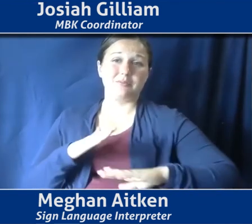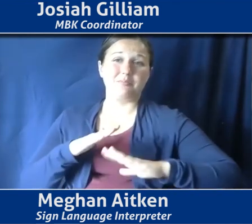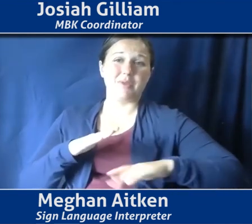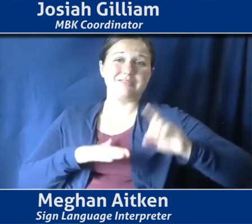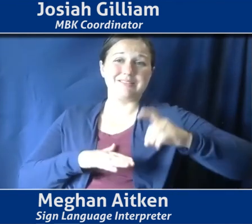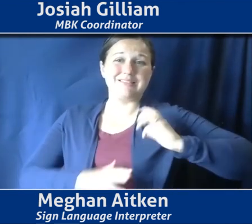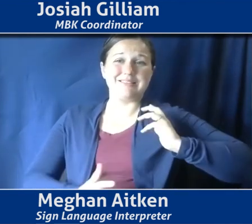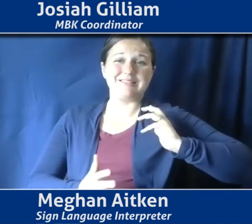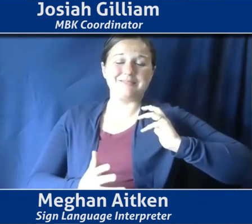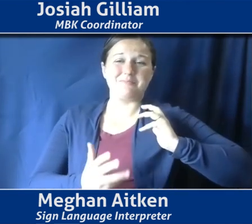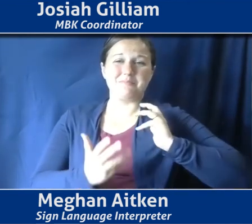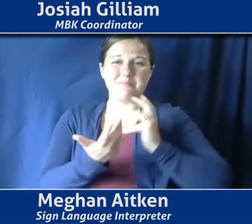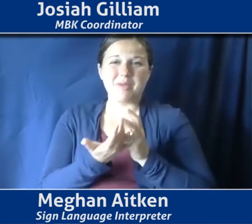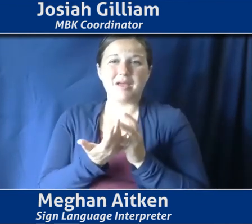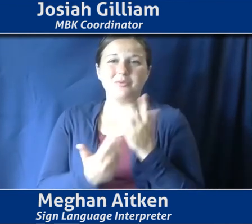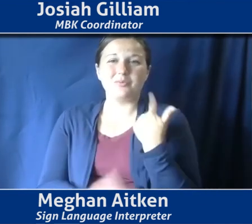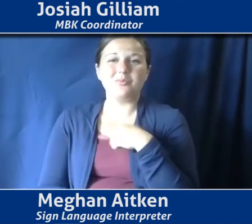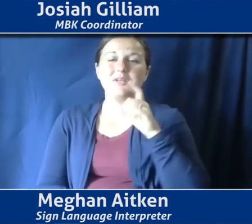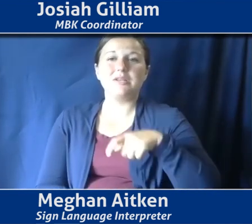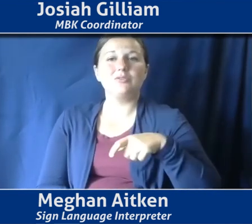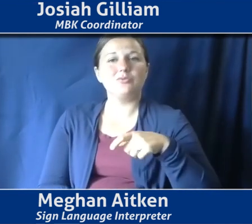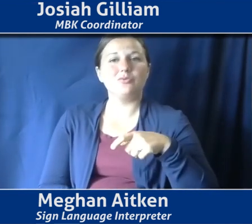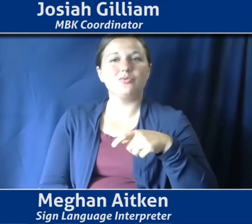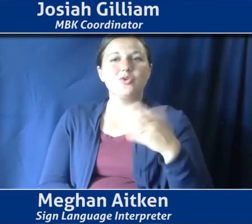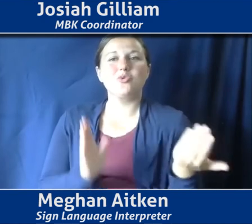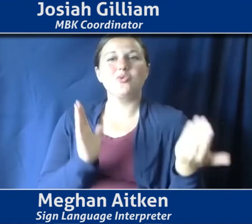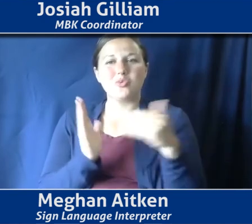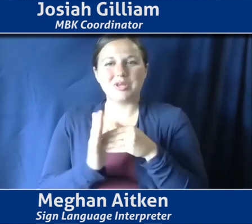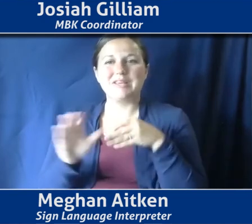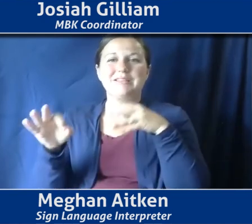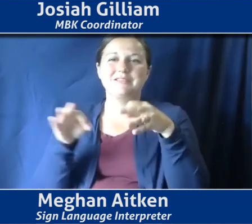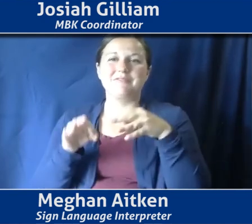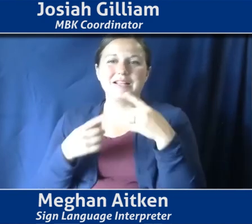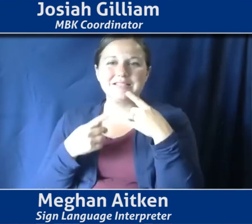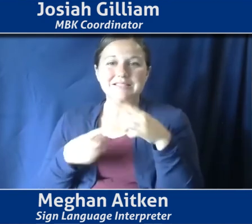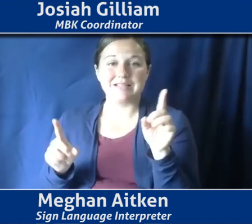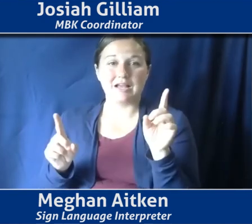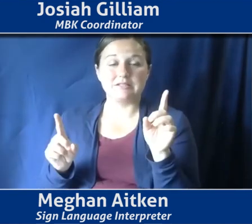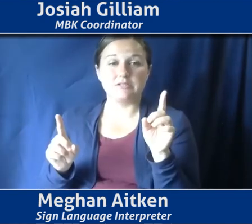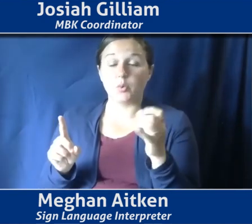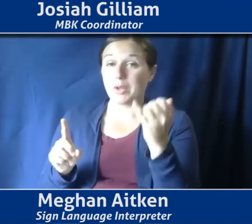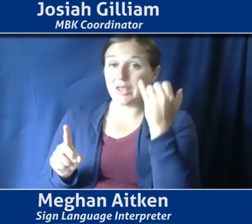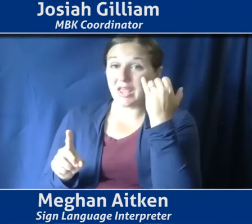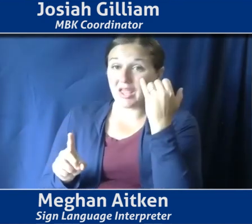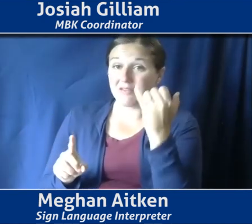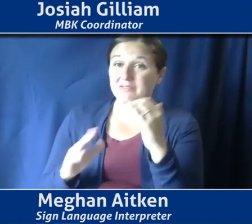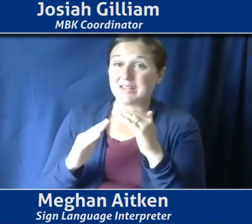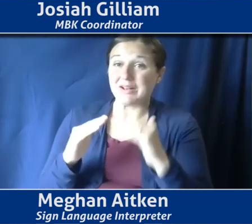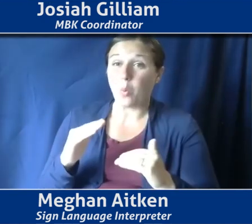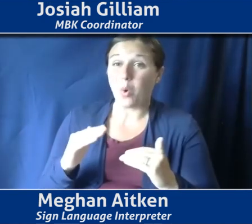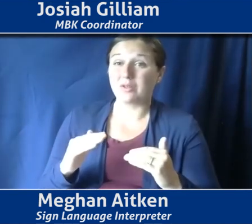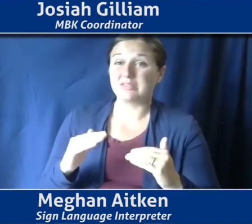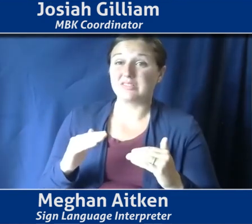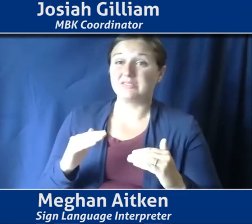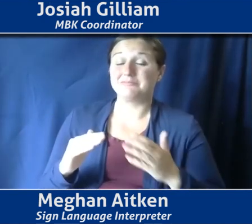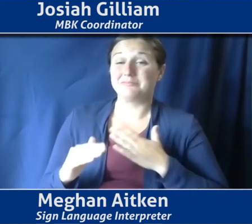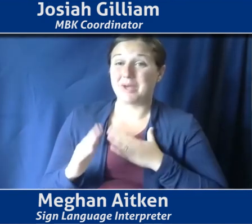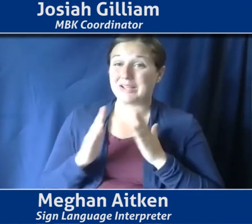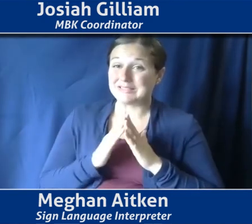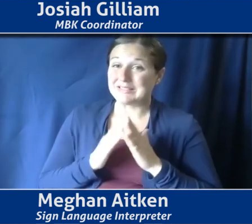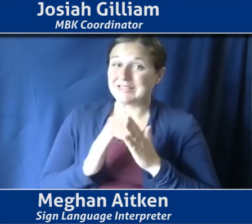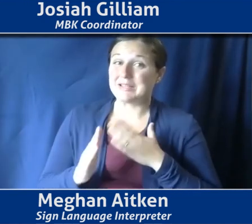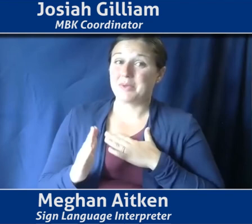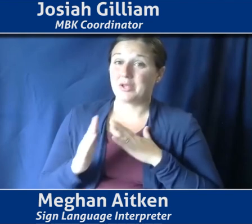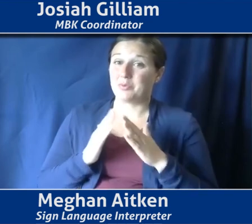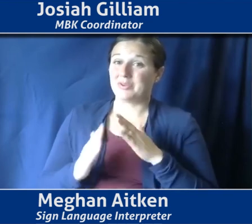to redefine success that if there is, if there is inequality in my community, in, in my city, that is on